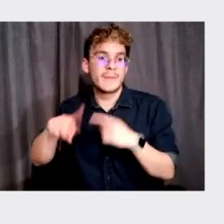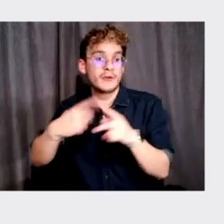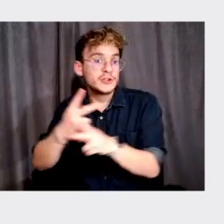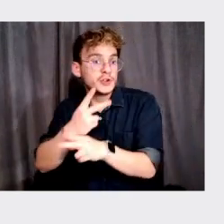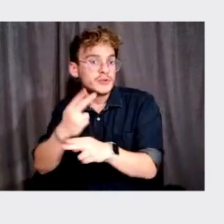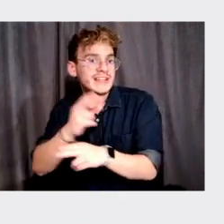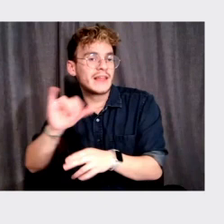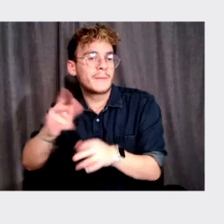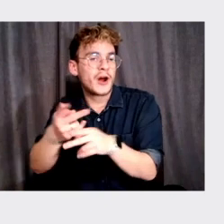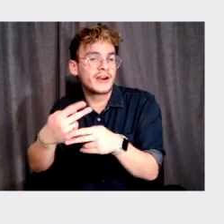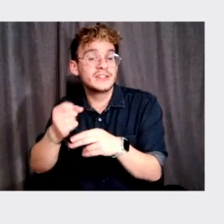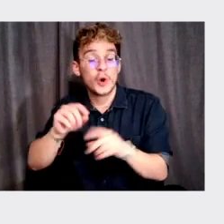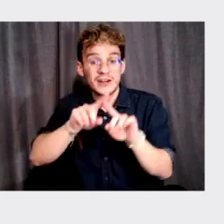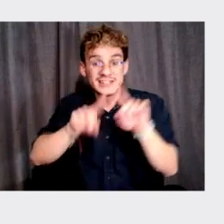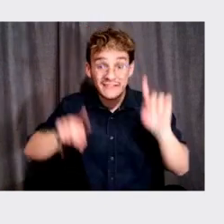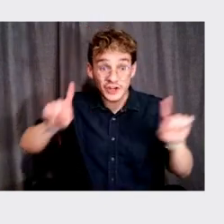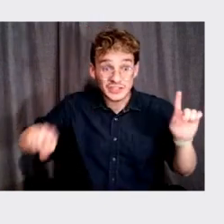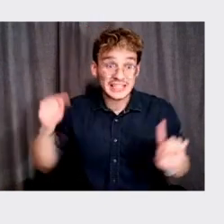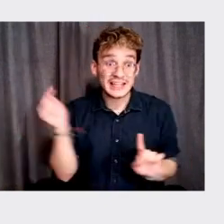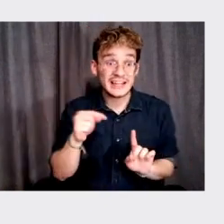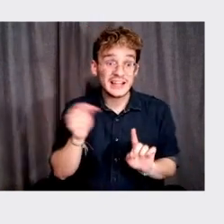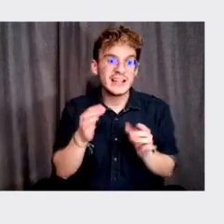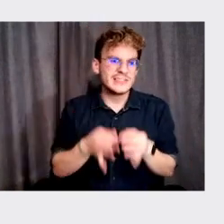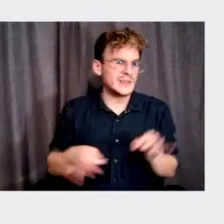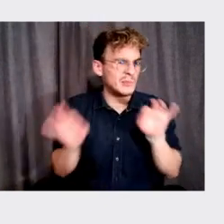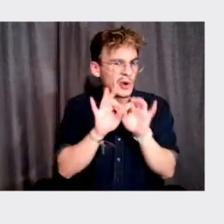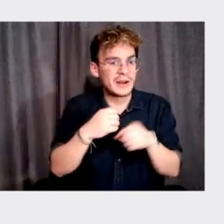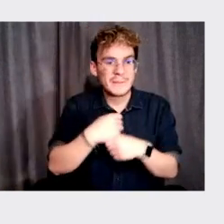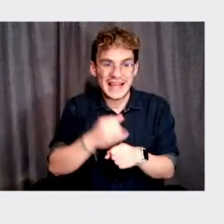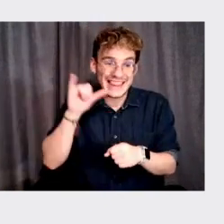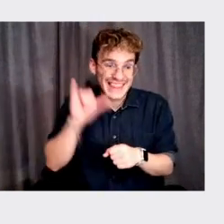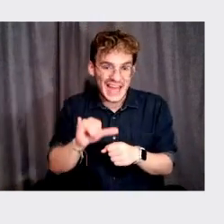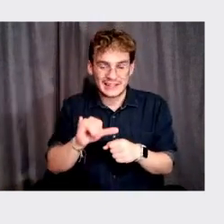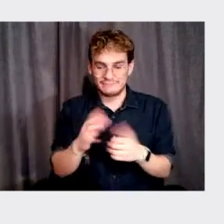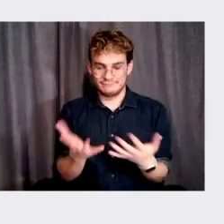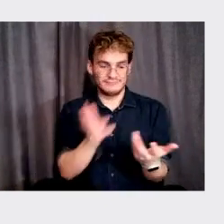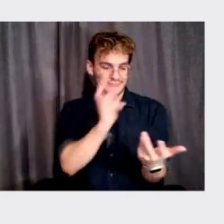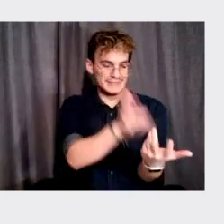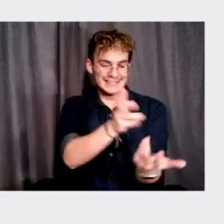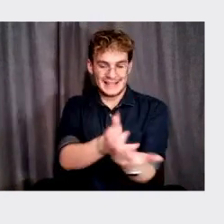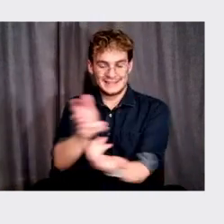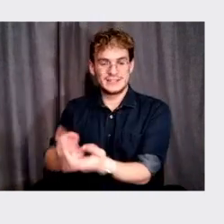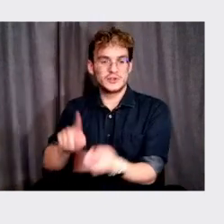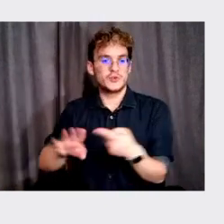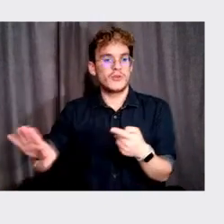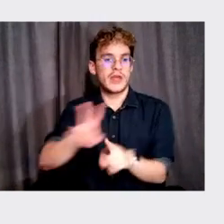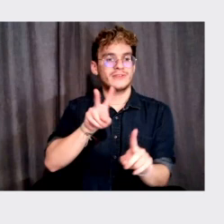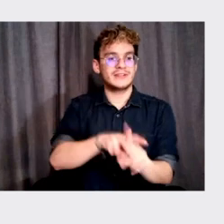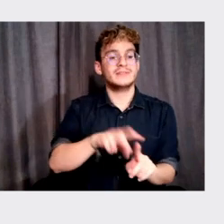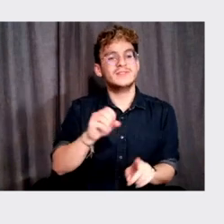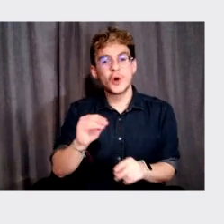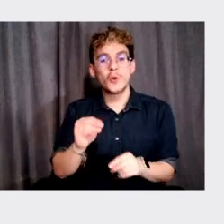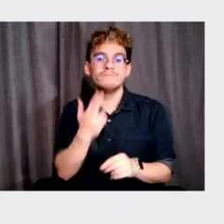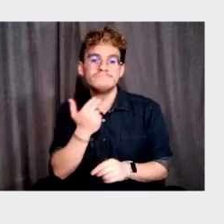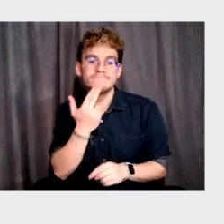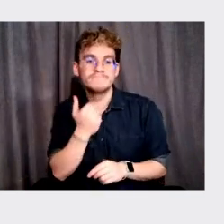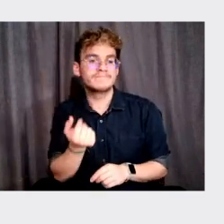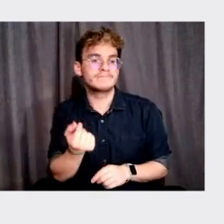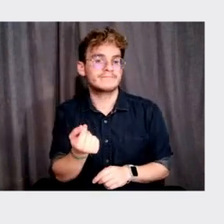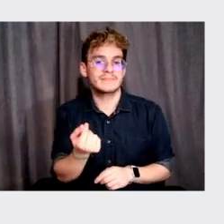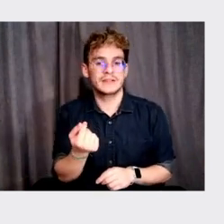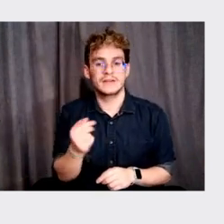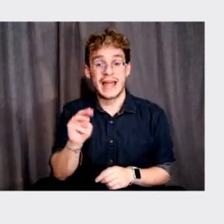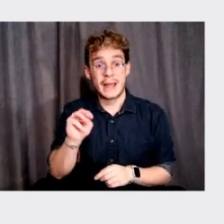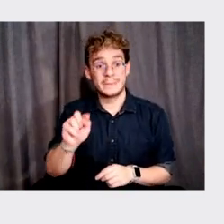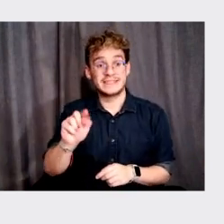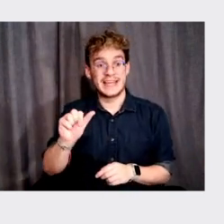important from a diversity perspective to always make that make sense. Right. So in a smaller sense, for example, for the MTA